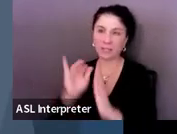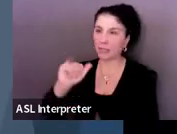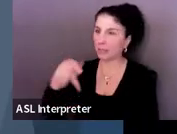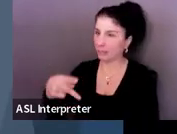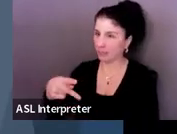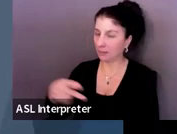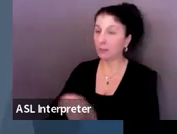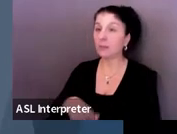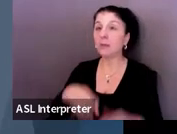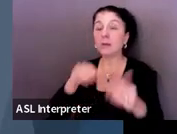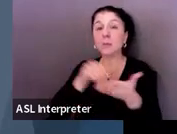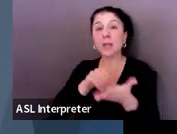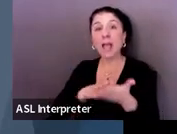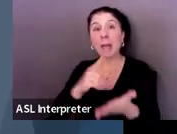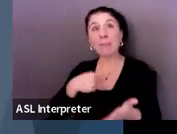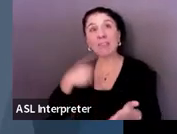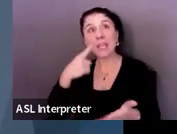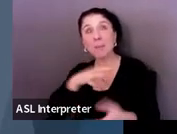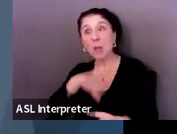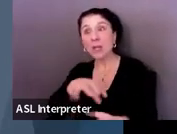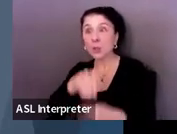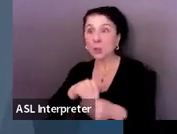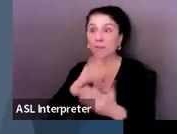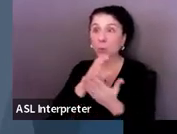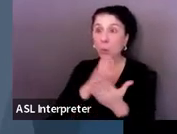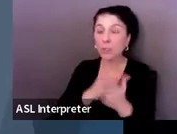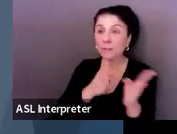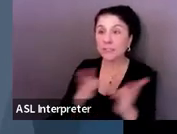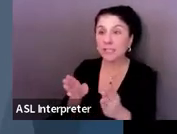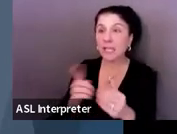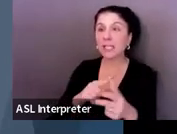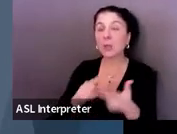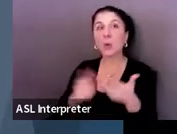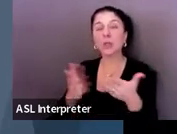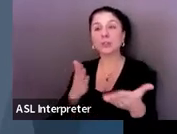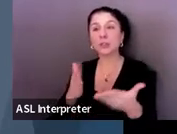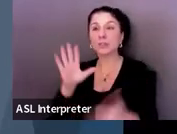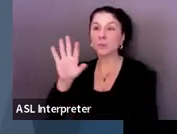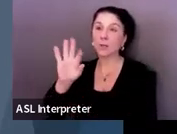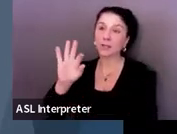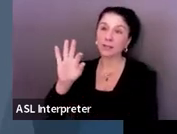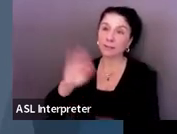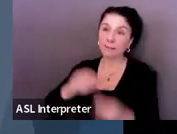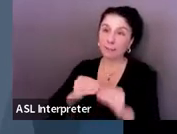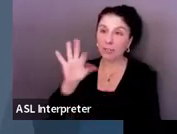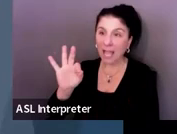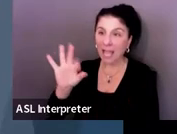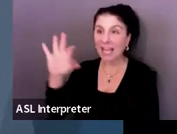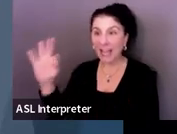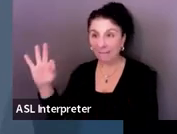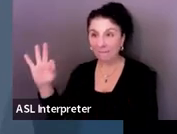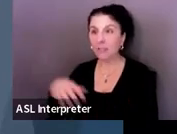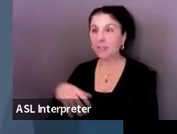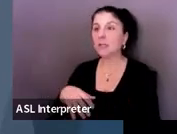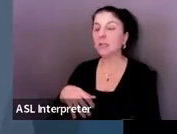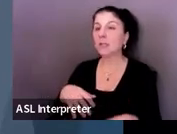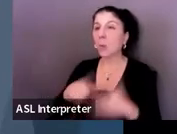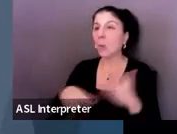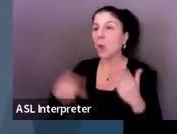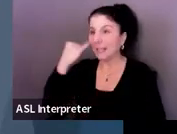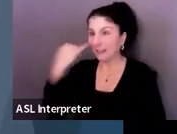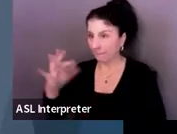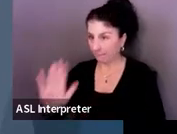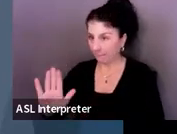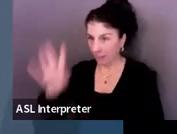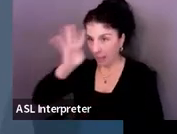you know, for my courses of study or for the services under 9F. And just making sure it's a hypothetical, and we